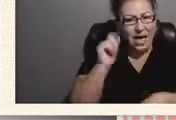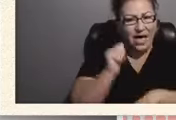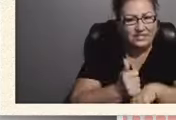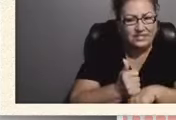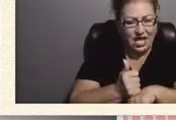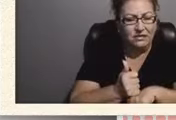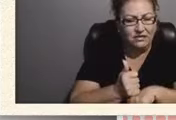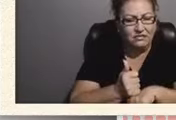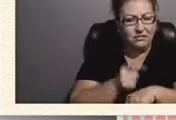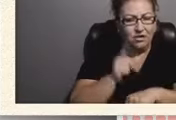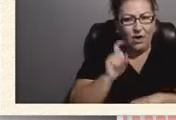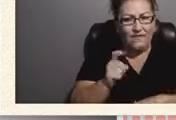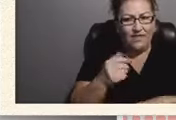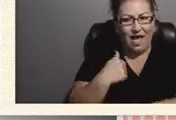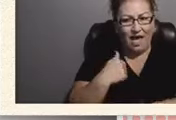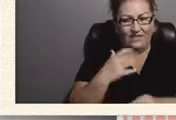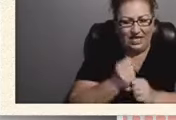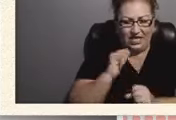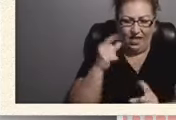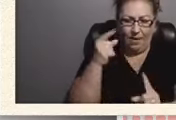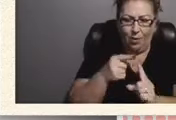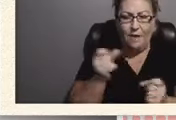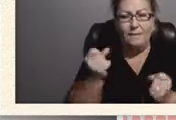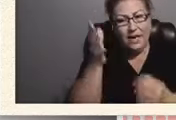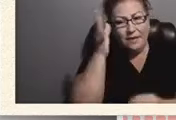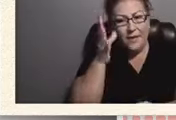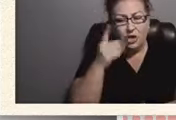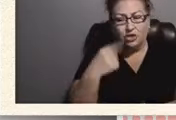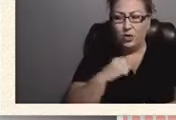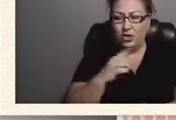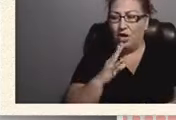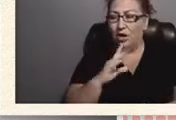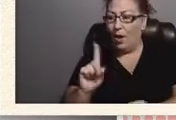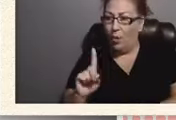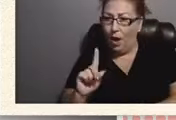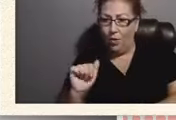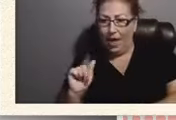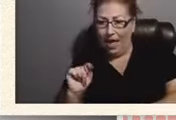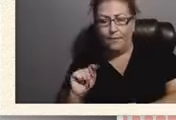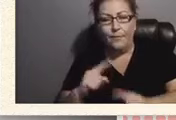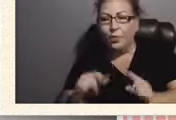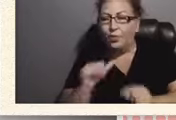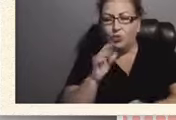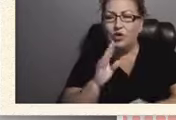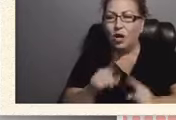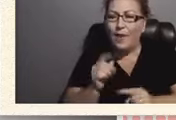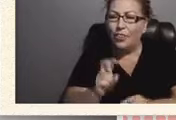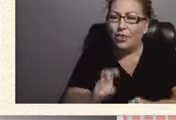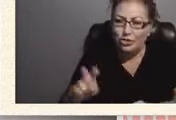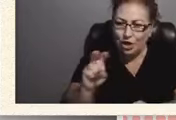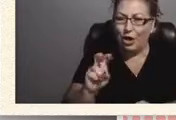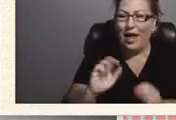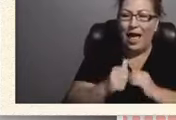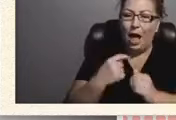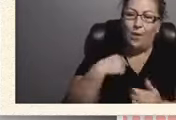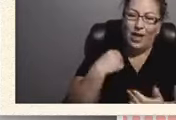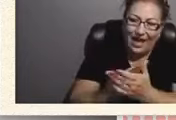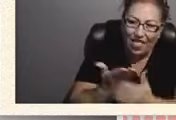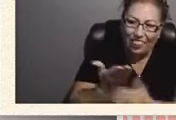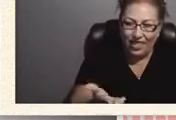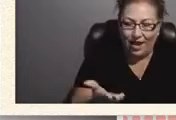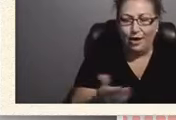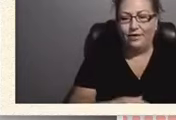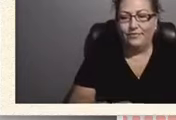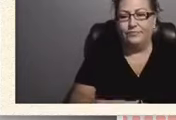Because a lot of parents, we talk about where we are, but we don't talk about the journey as as to what it took to get to